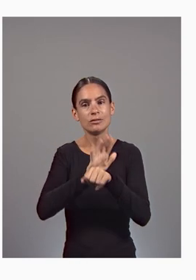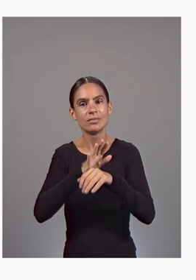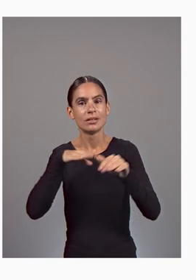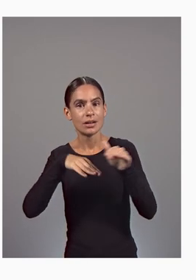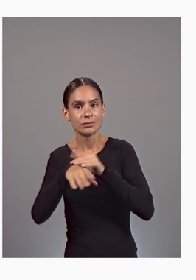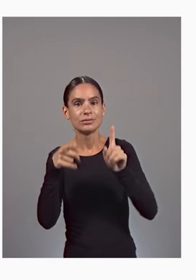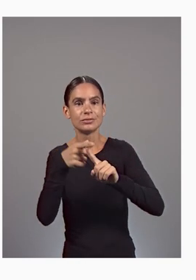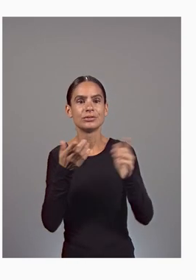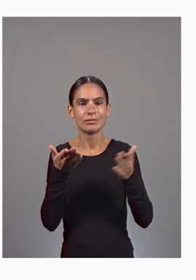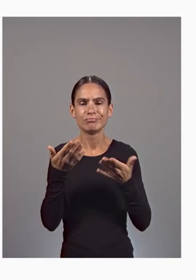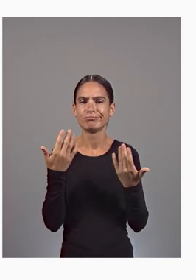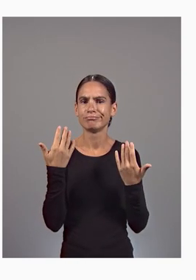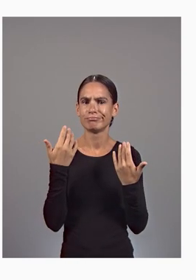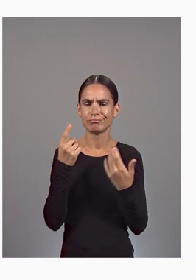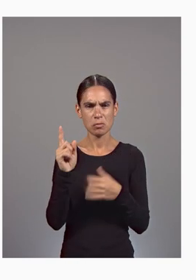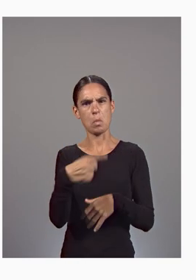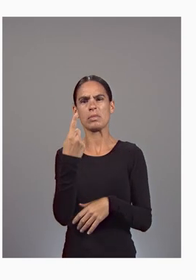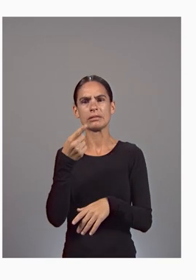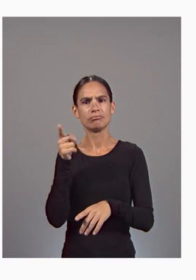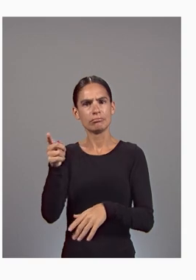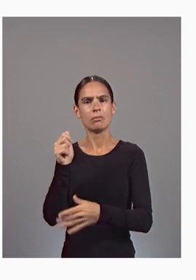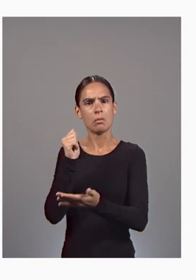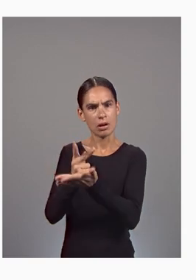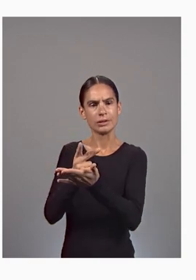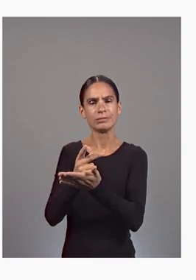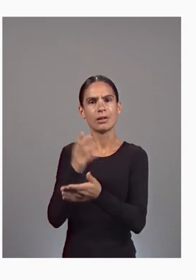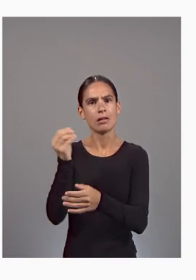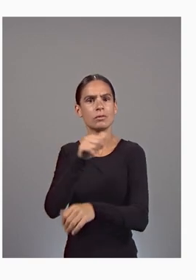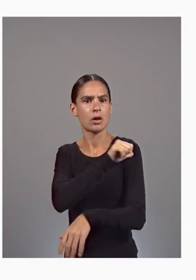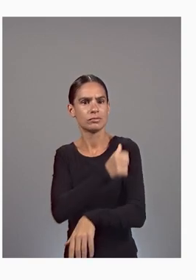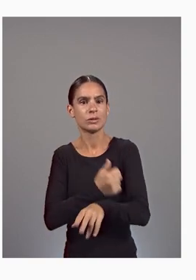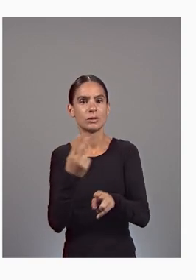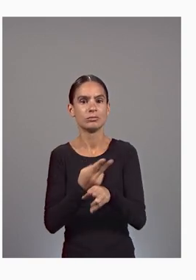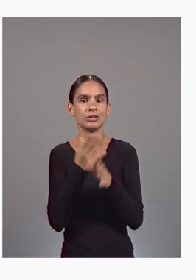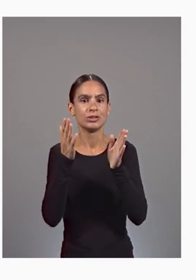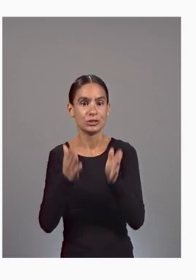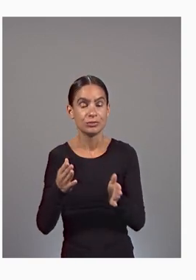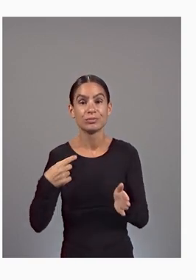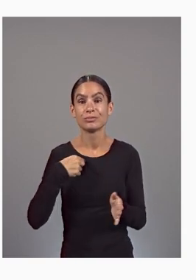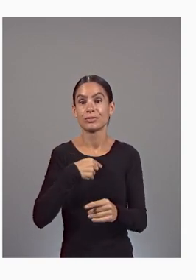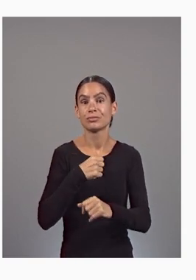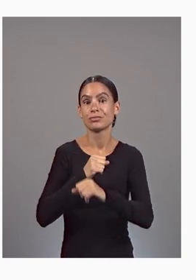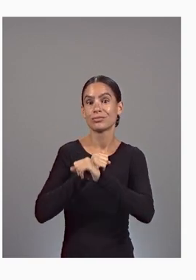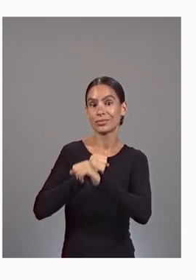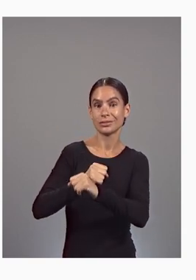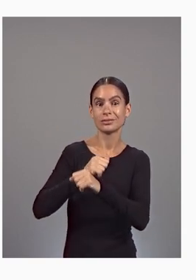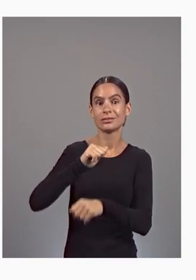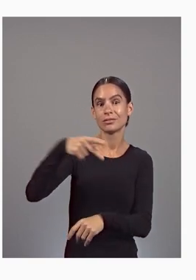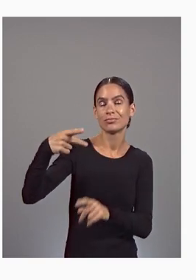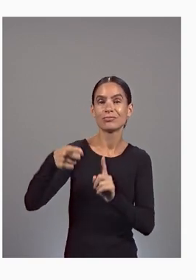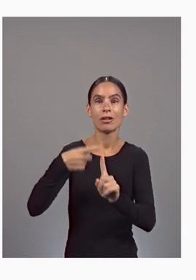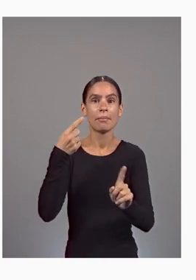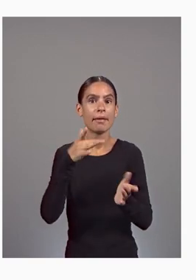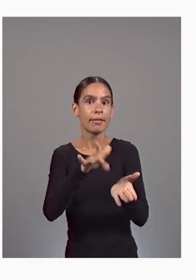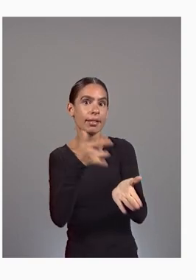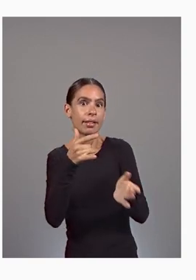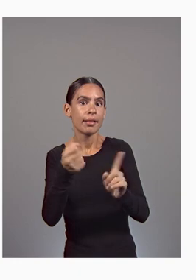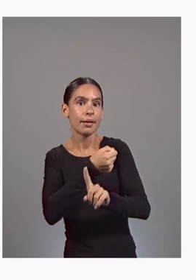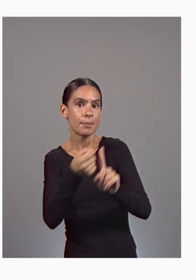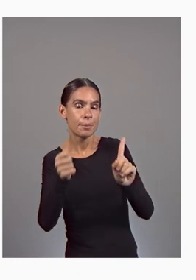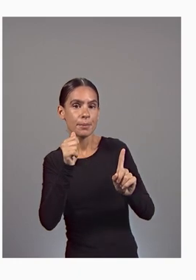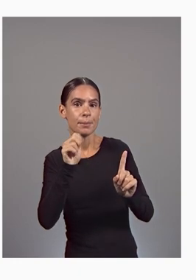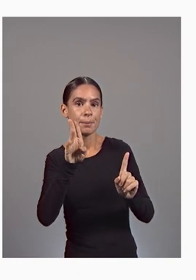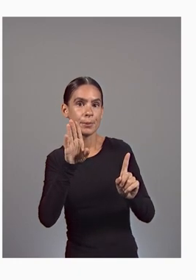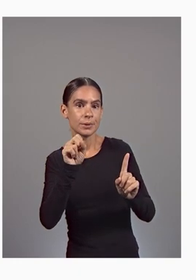authenticated and authorized users. We protect applications from abuse and fraud with reCAPTCHA, and we